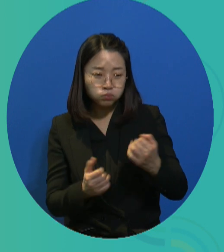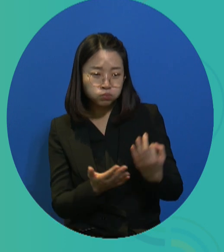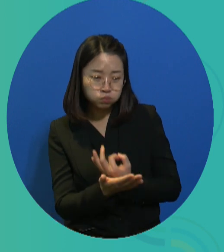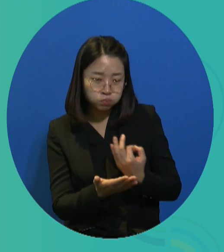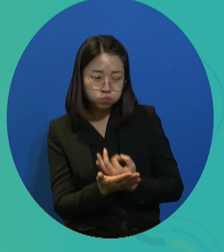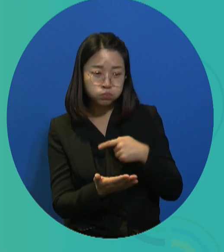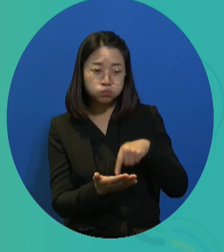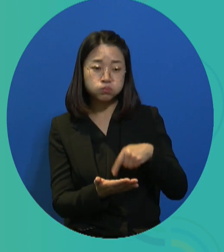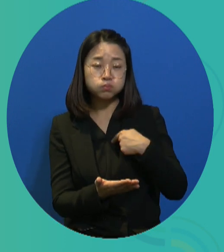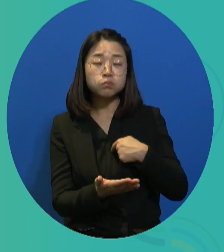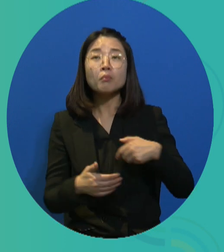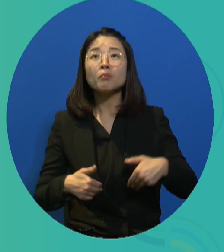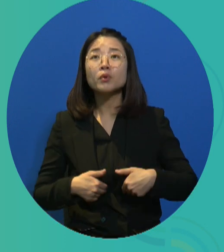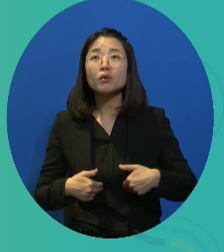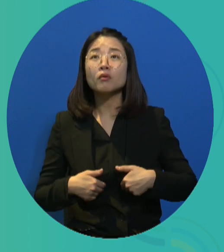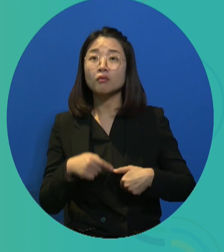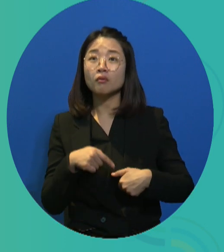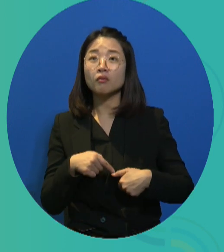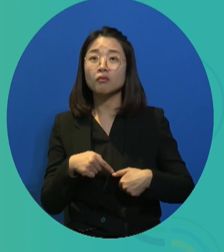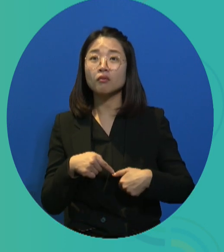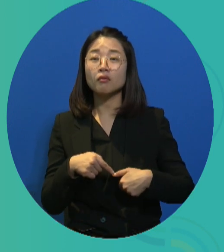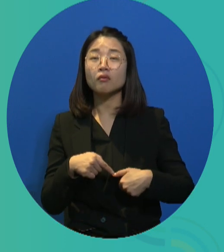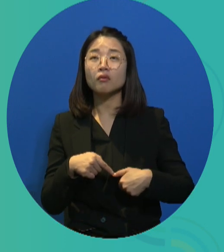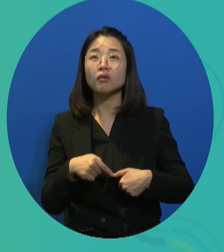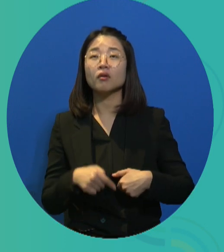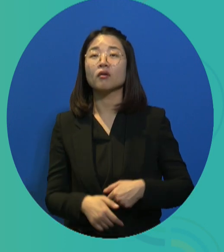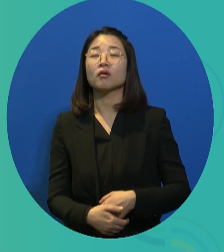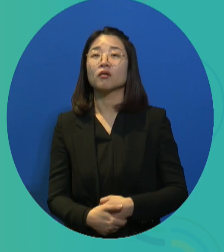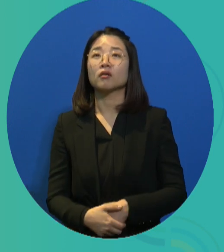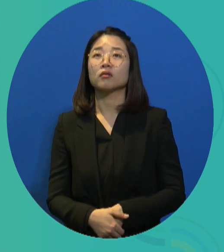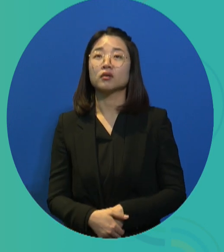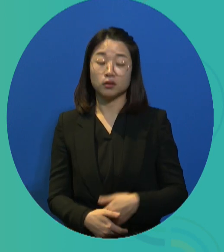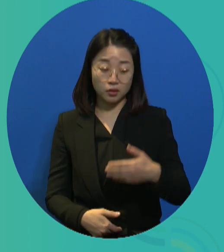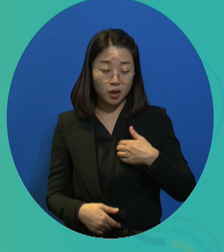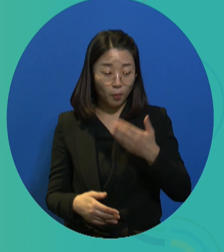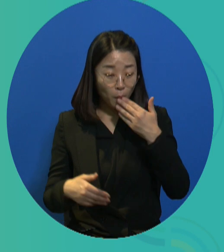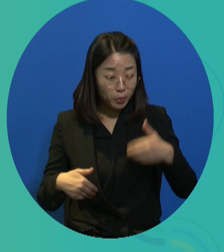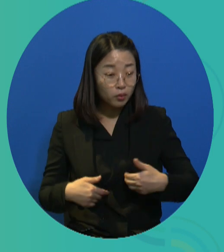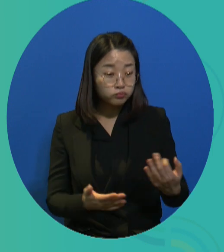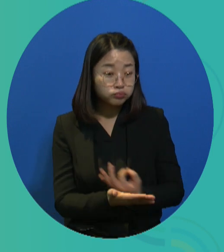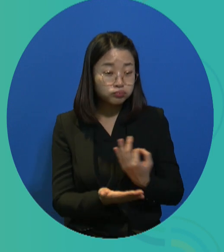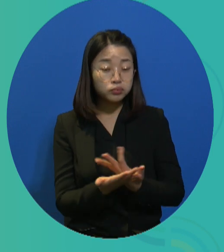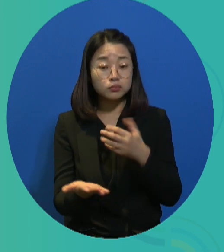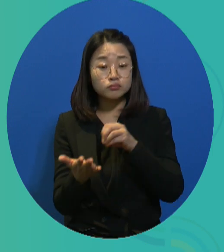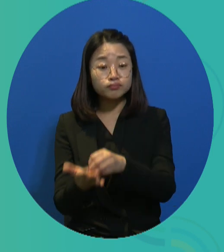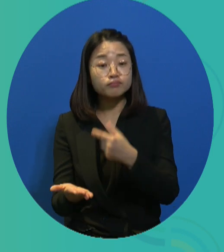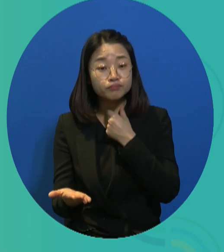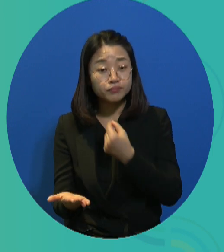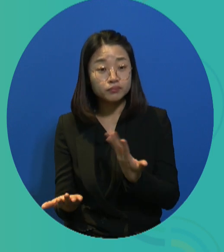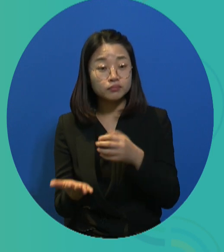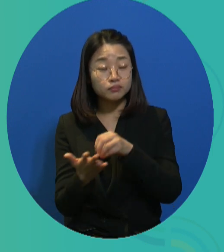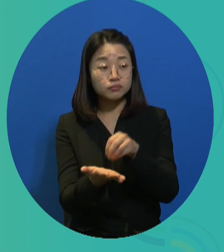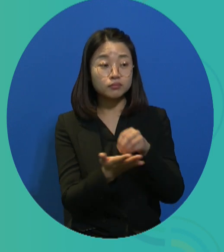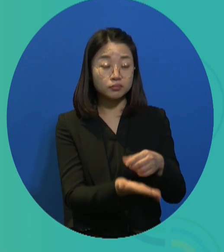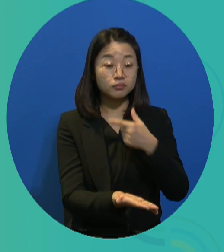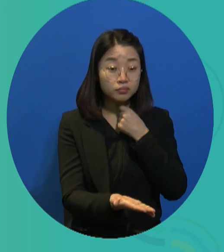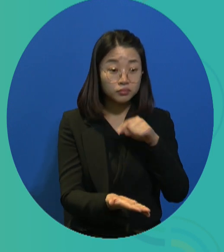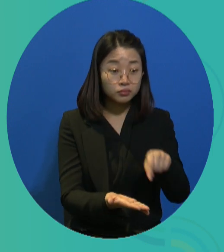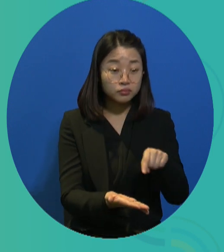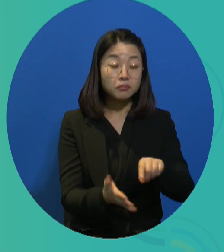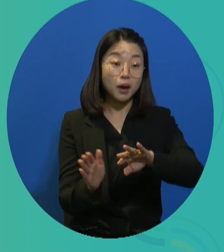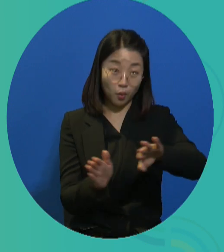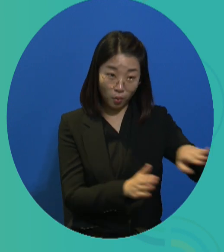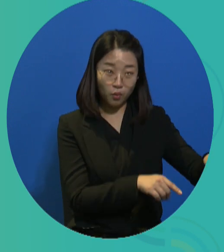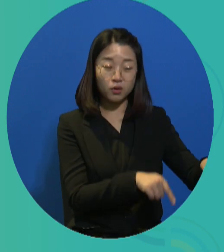there are some works, there are some activities that we need to engage in to fulfill our